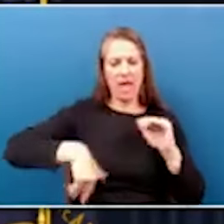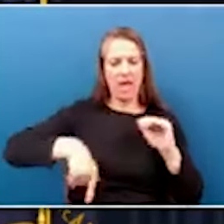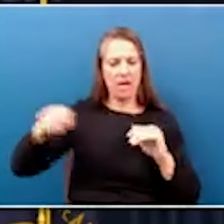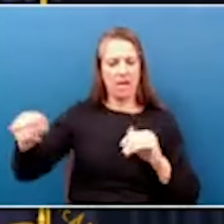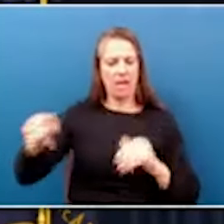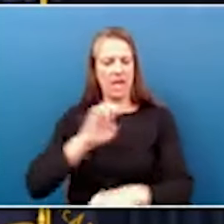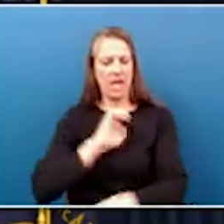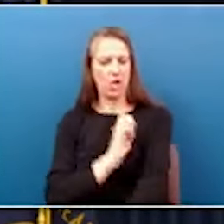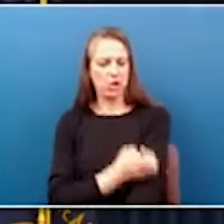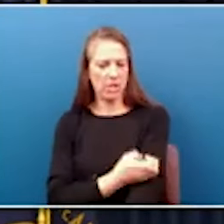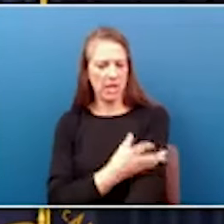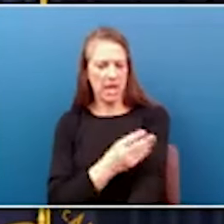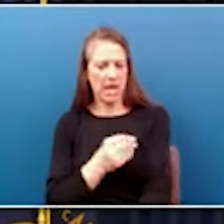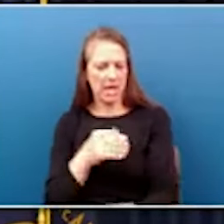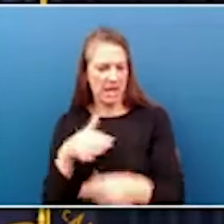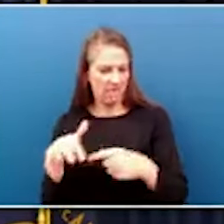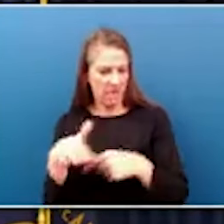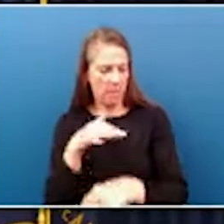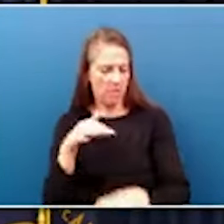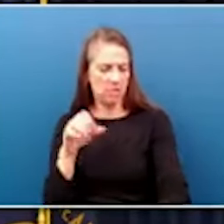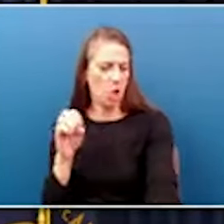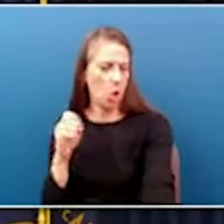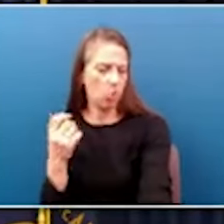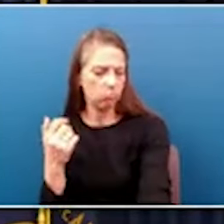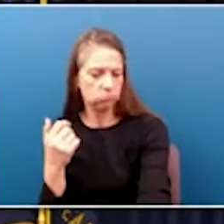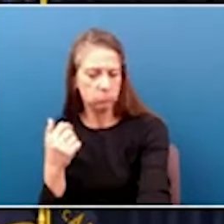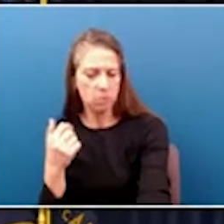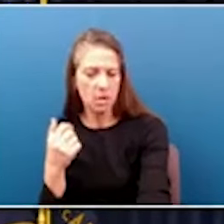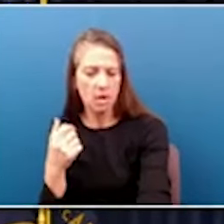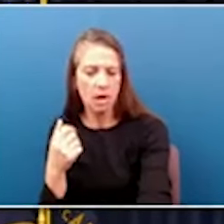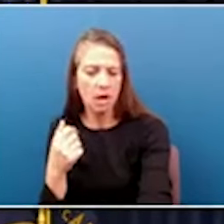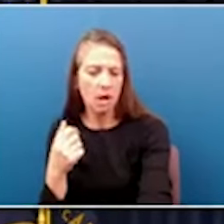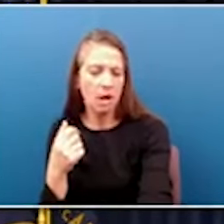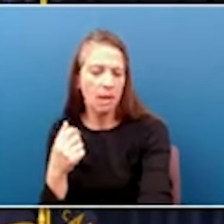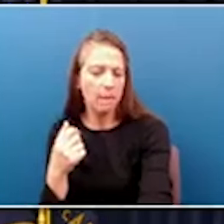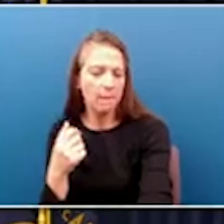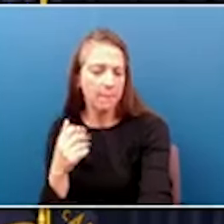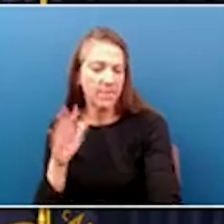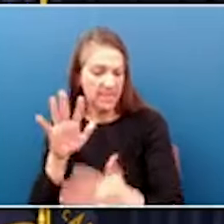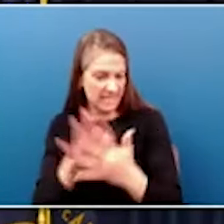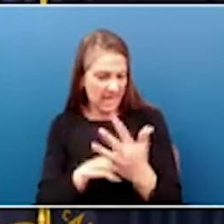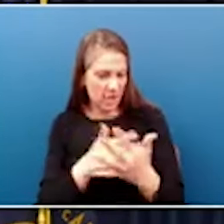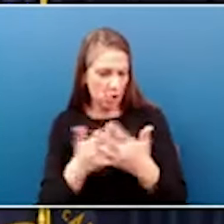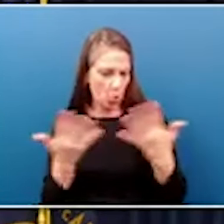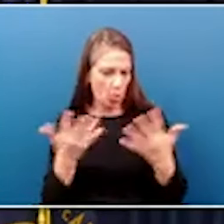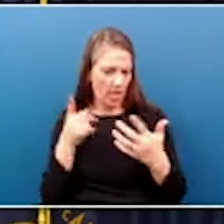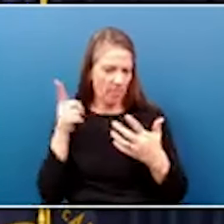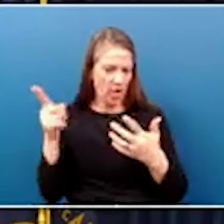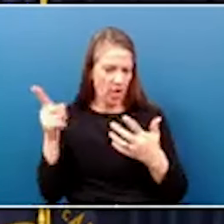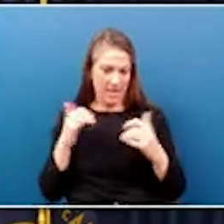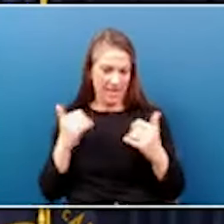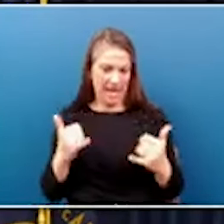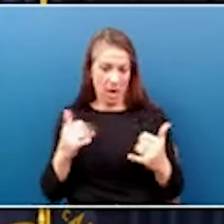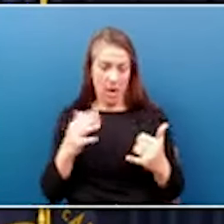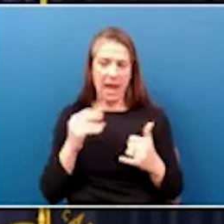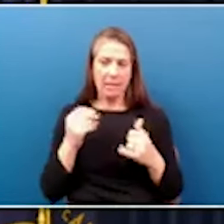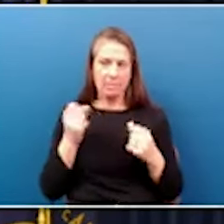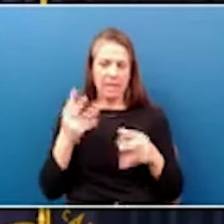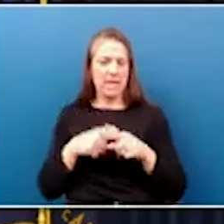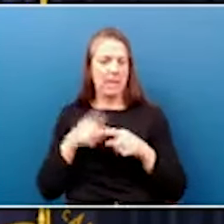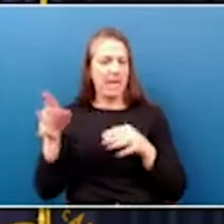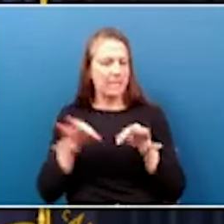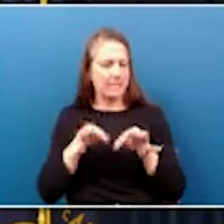environment. But the schedules of what's being put out right now, but then oftentimes delayed, I do think are